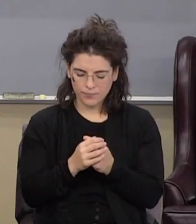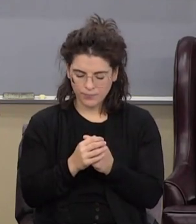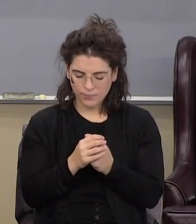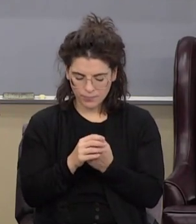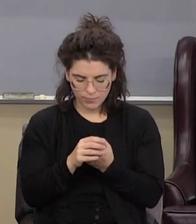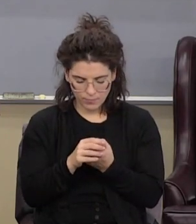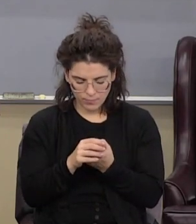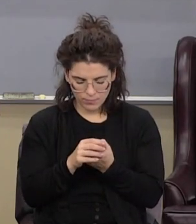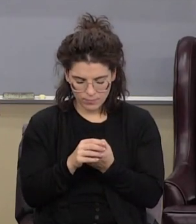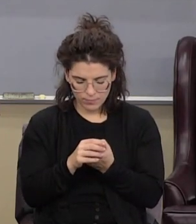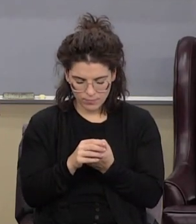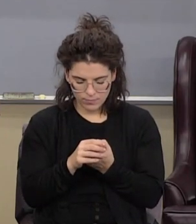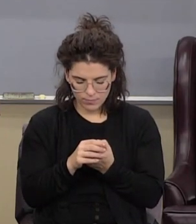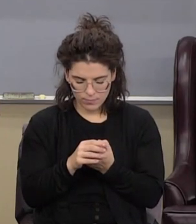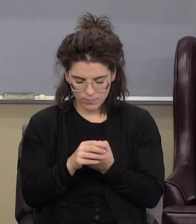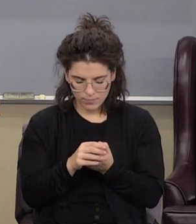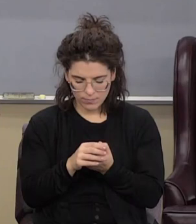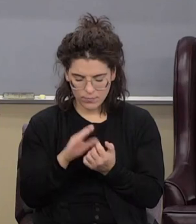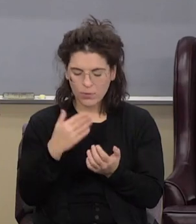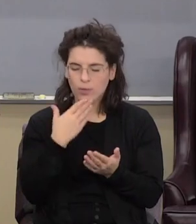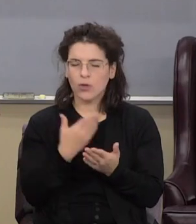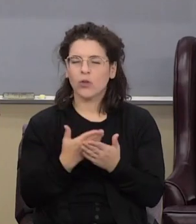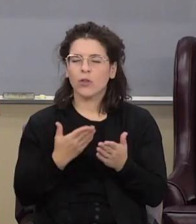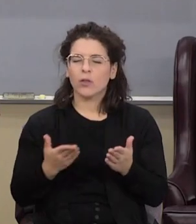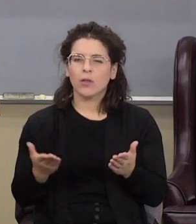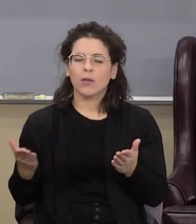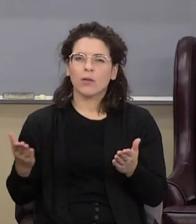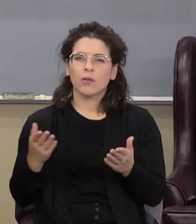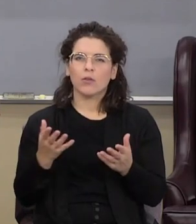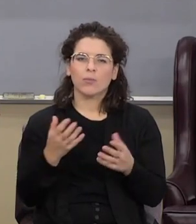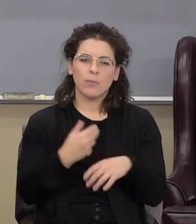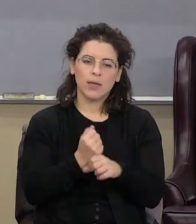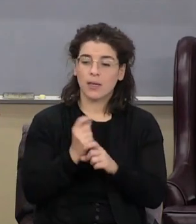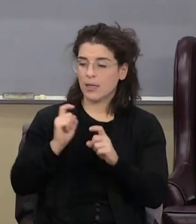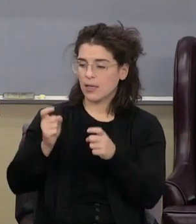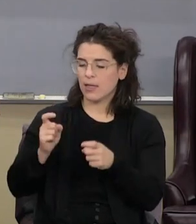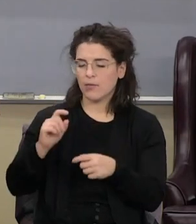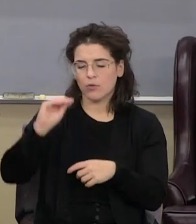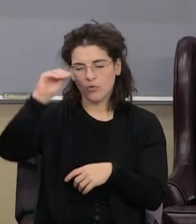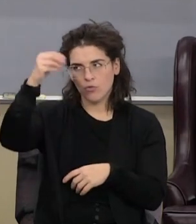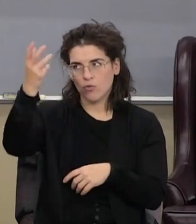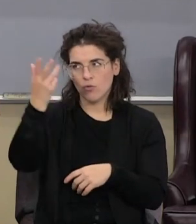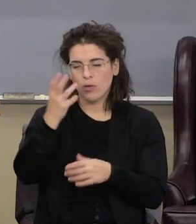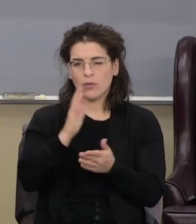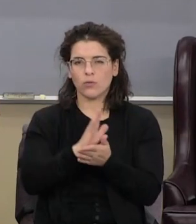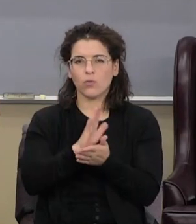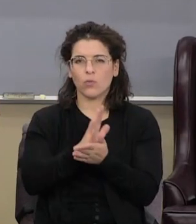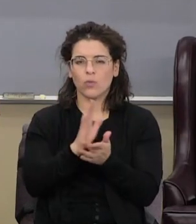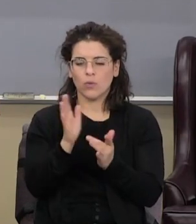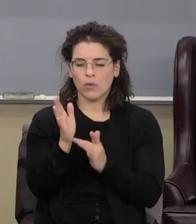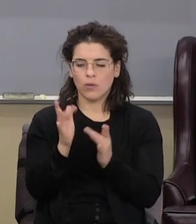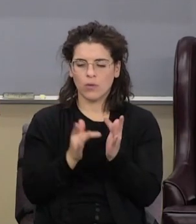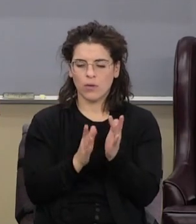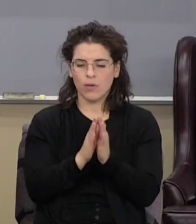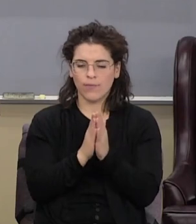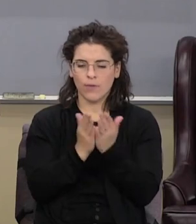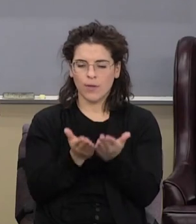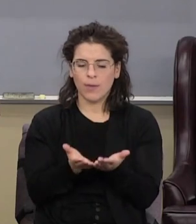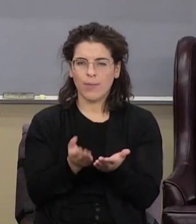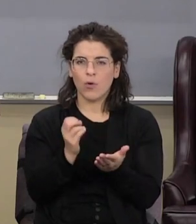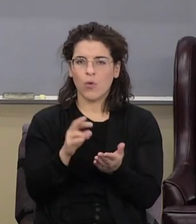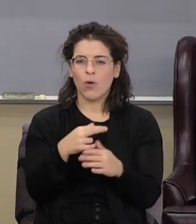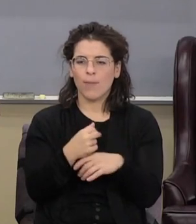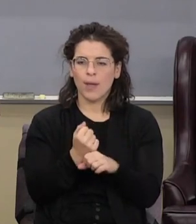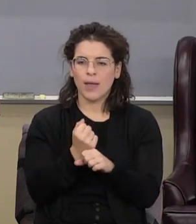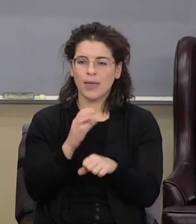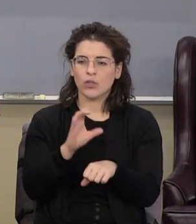And that would be a good thing. If you want to do that, you can either make a gift out to Grace School of the Bible, with who's going to be doing that, or you can